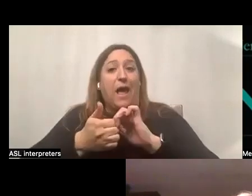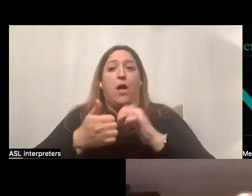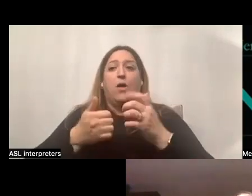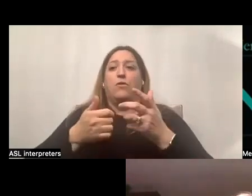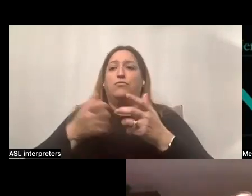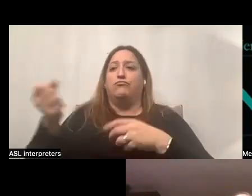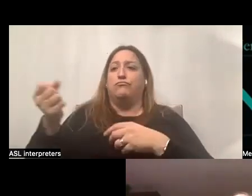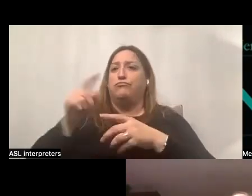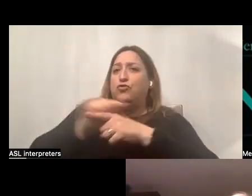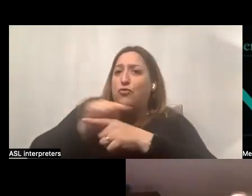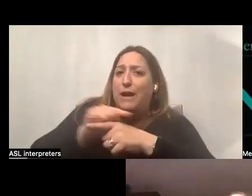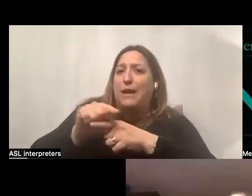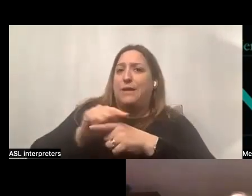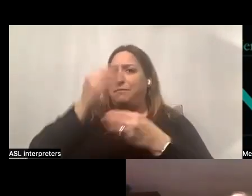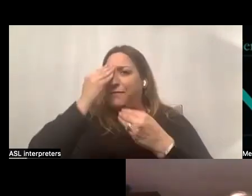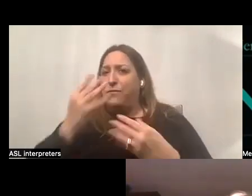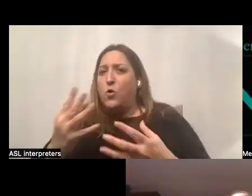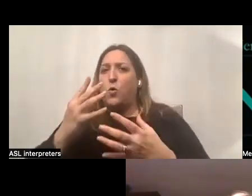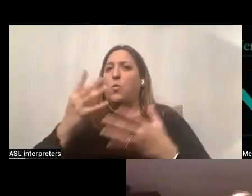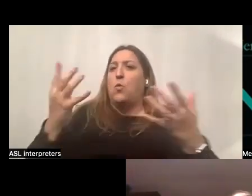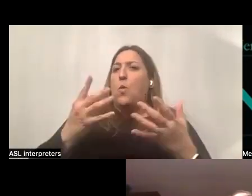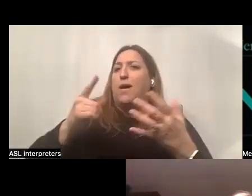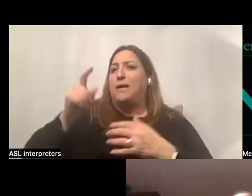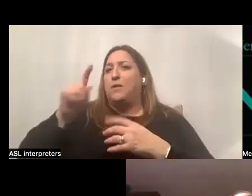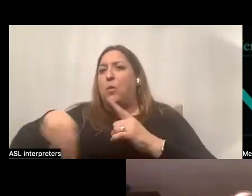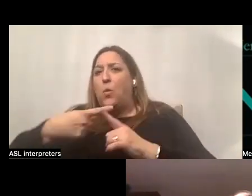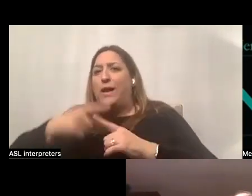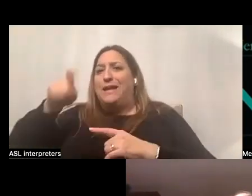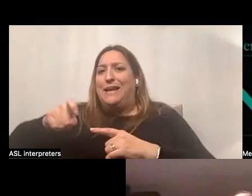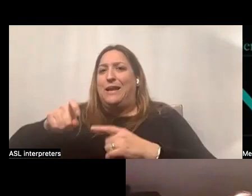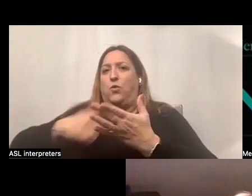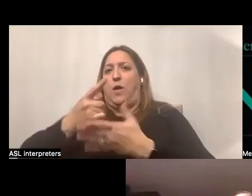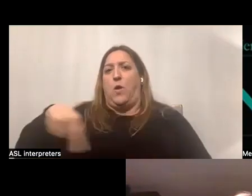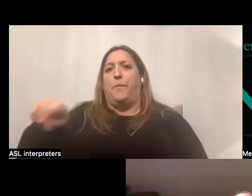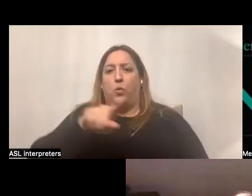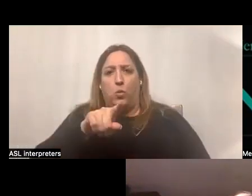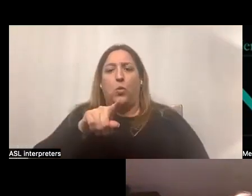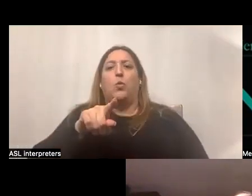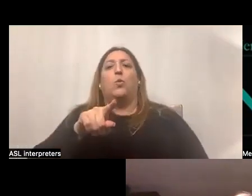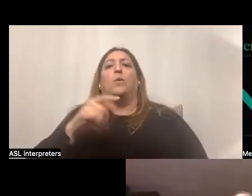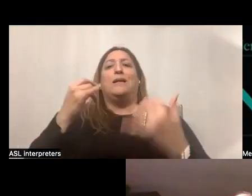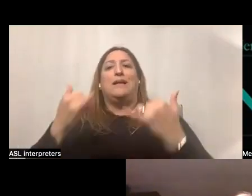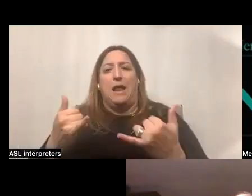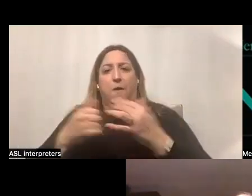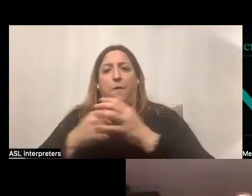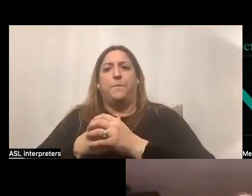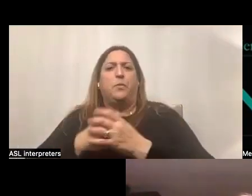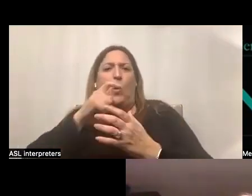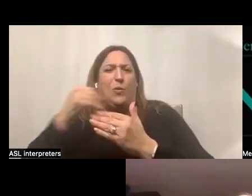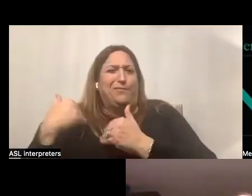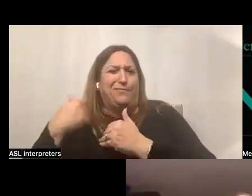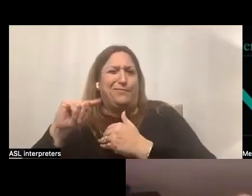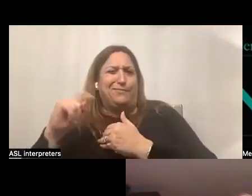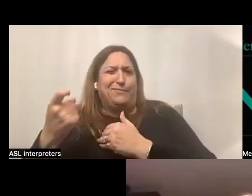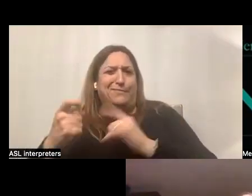inform them as to what and when they need to do to help you. And then going now to, um, who is responsible for the taxes?